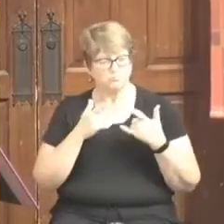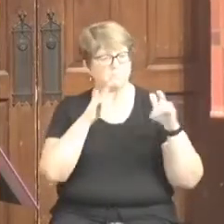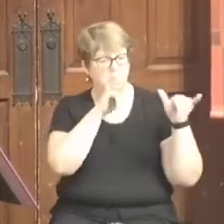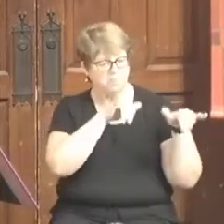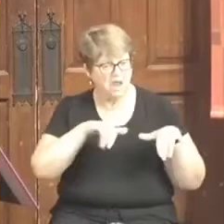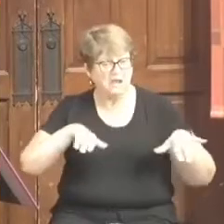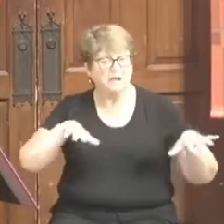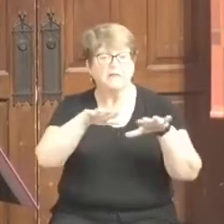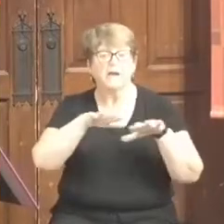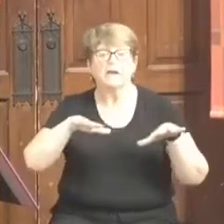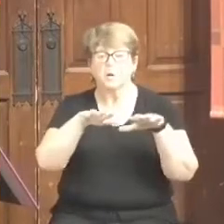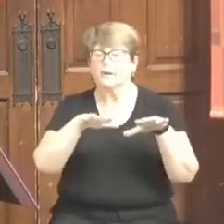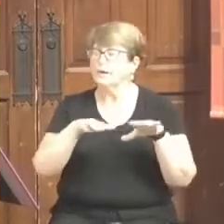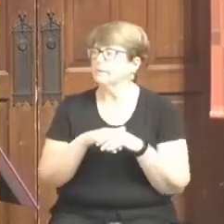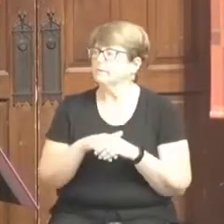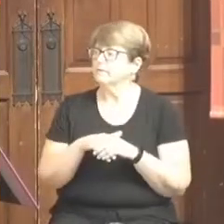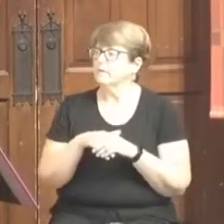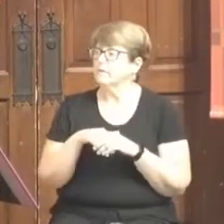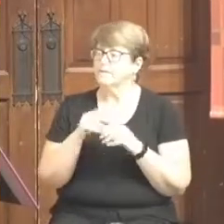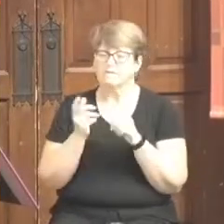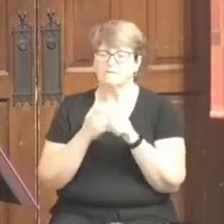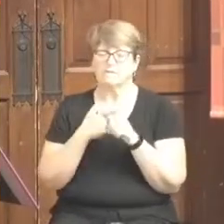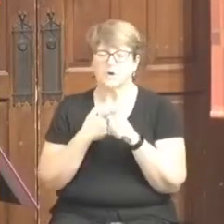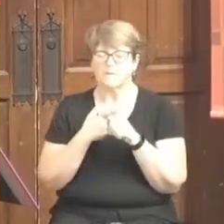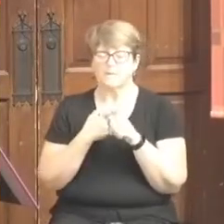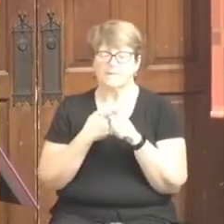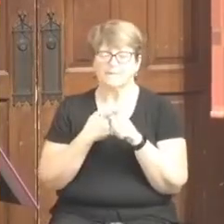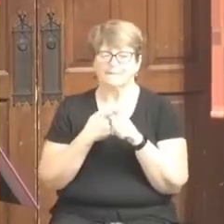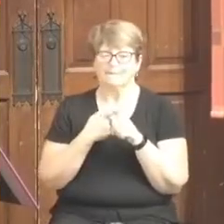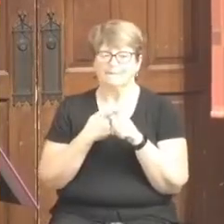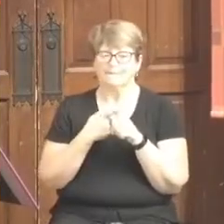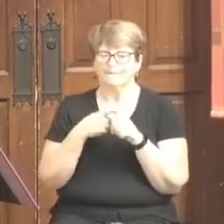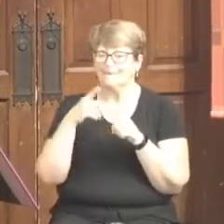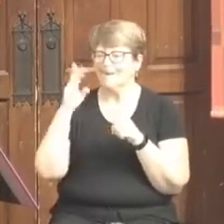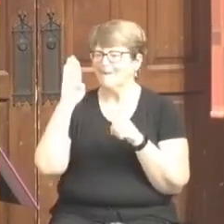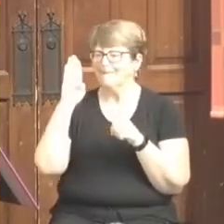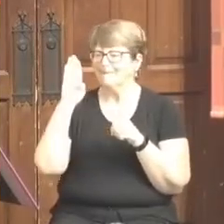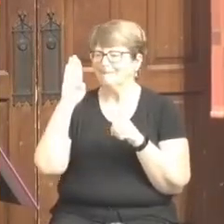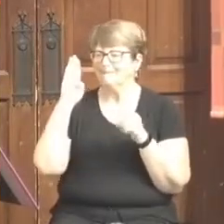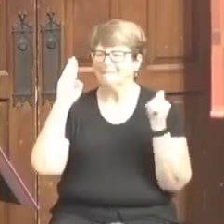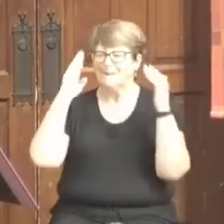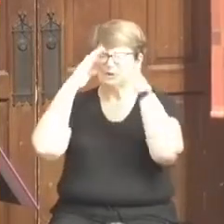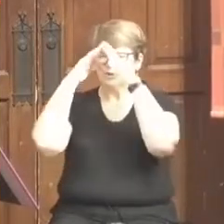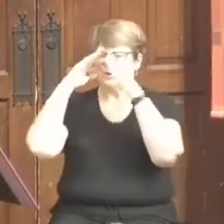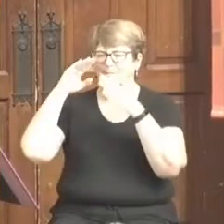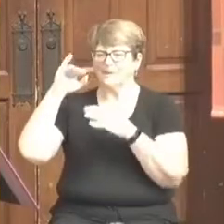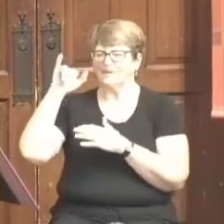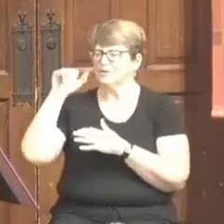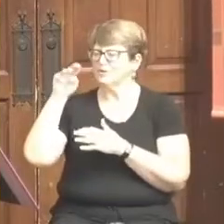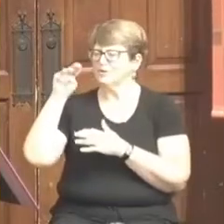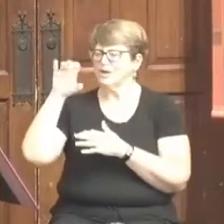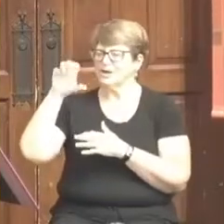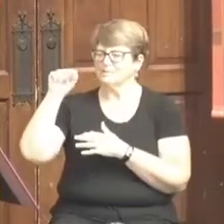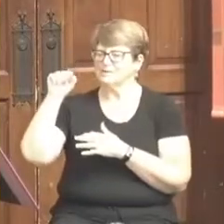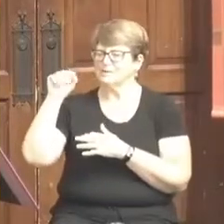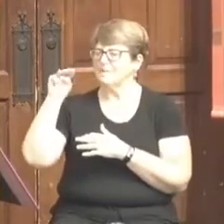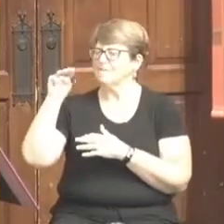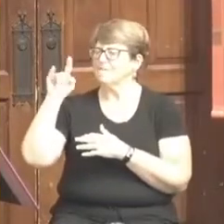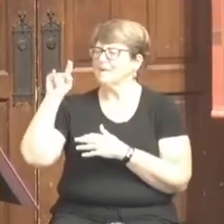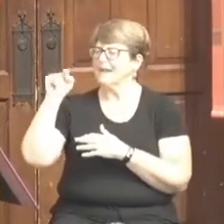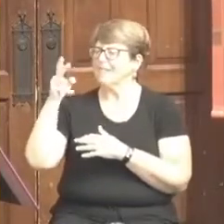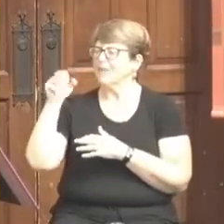Conference. First, there was Bishop James K. Matthews. Now, Bishop Matthews was a